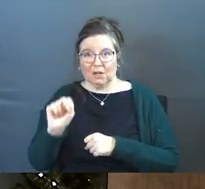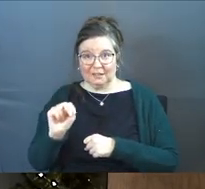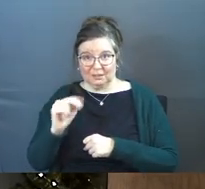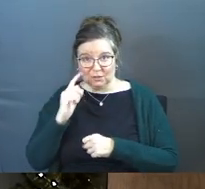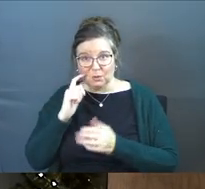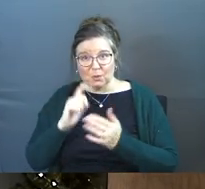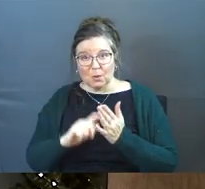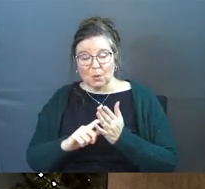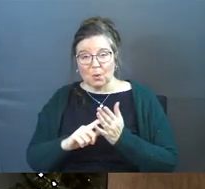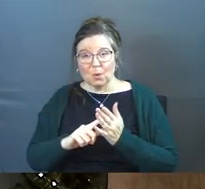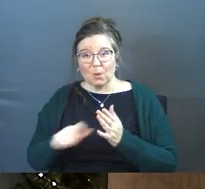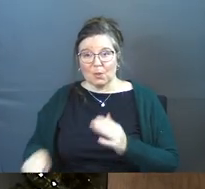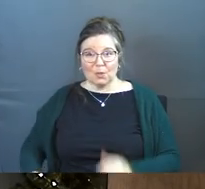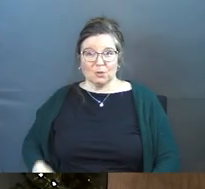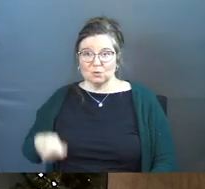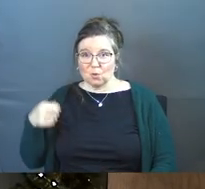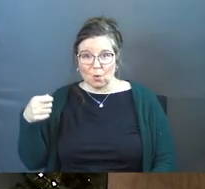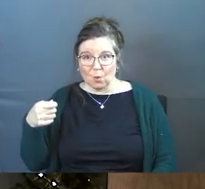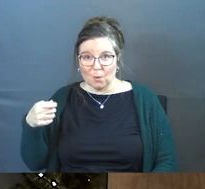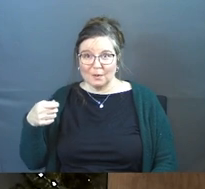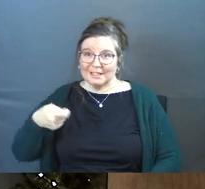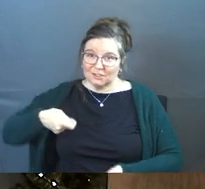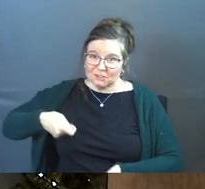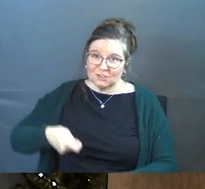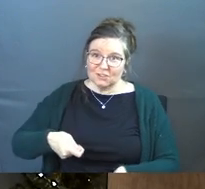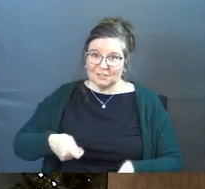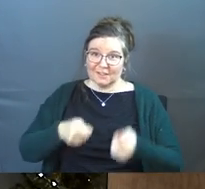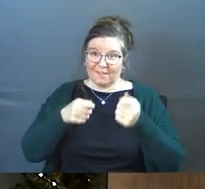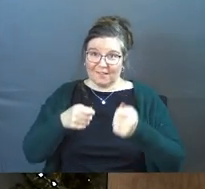Do you notice the sword is not in their hand? It's the shovel.